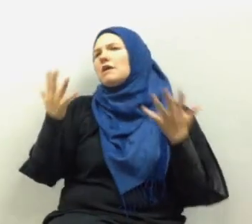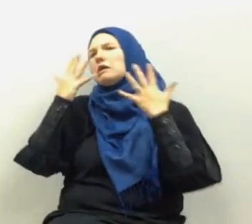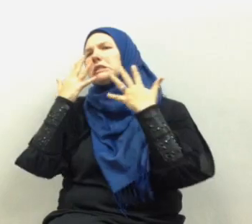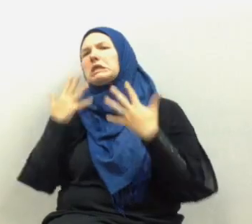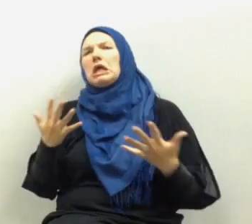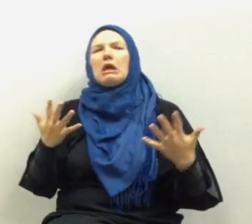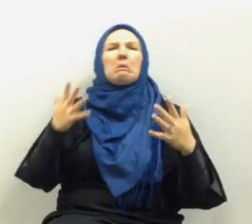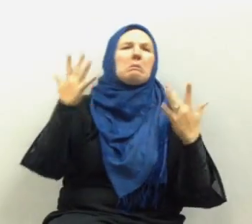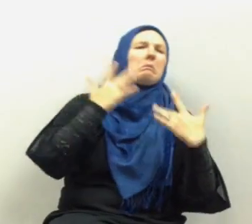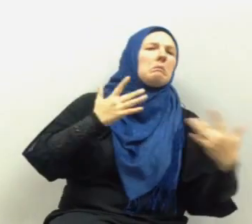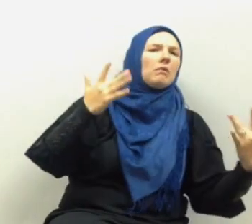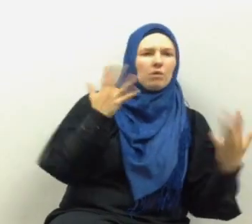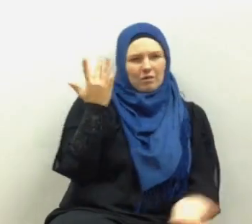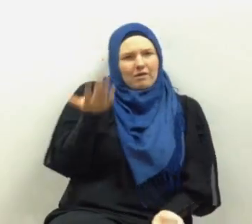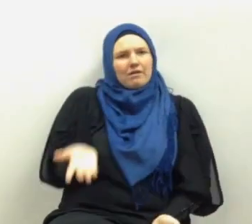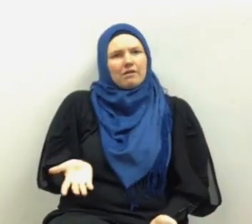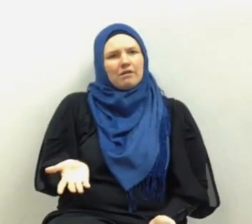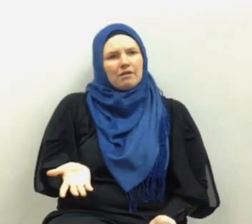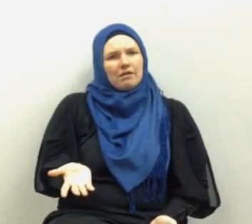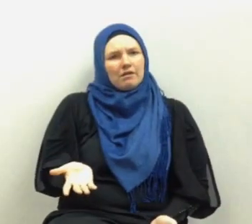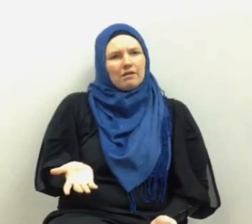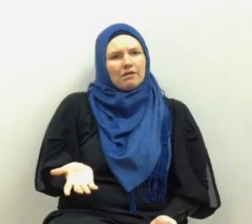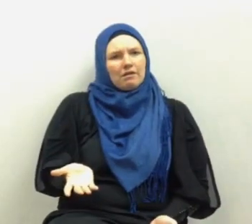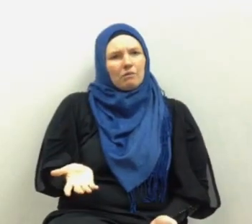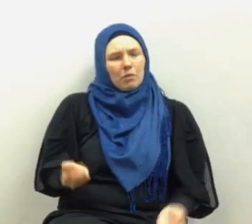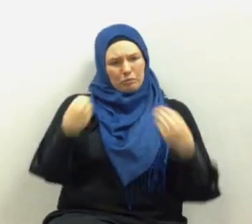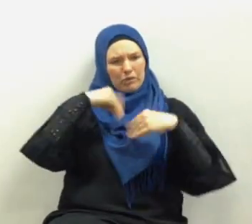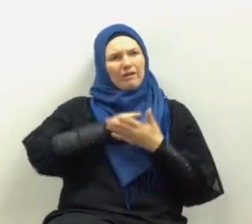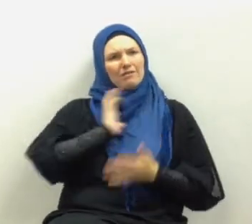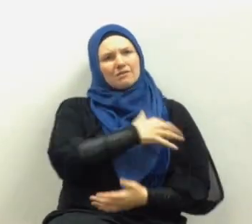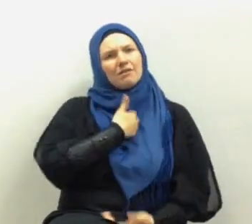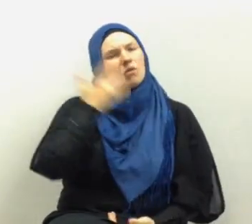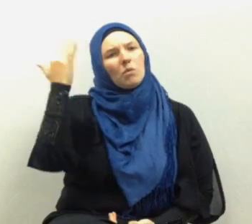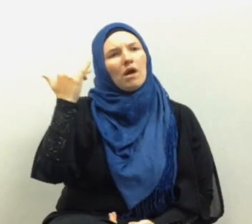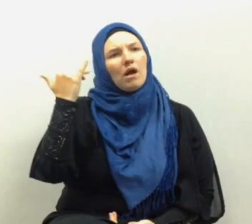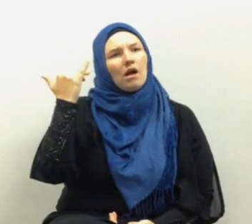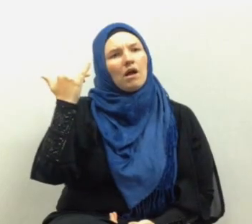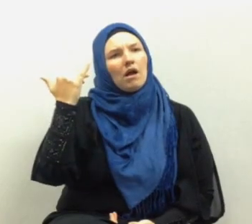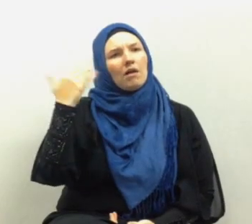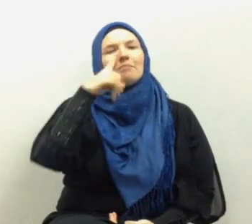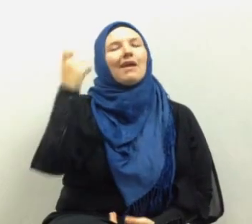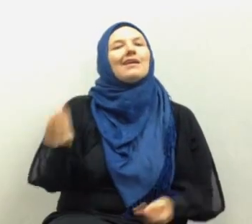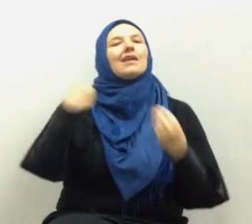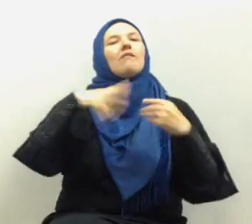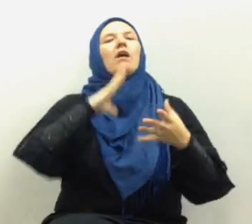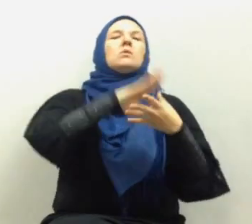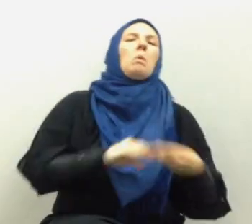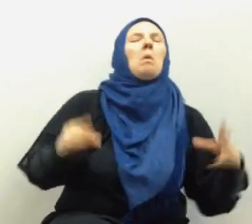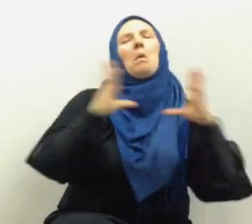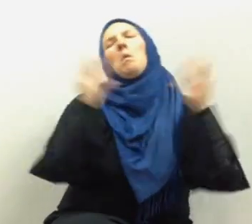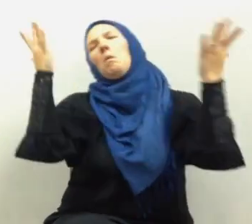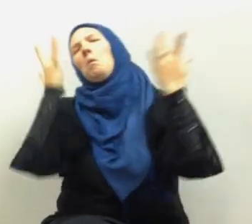imposed vulnerabilities that we put on ourselves because it gives us a story